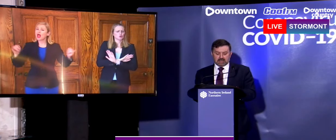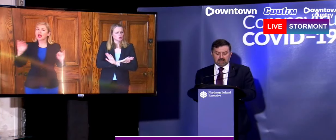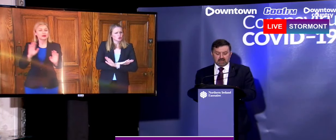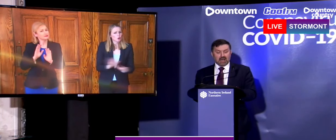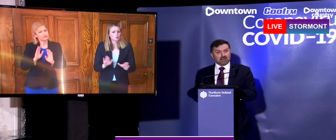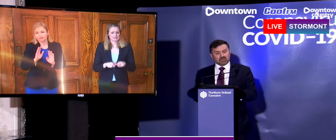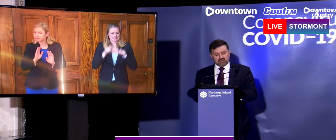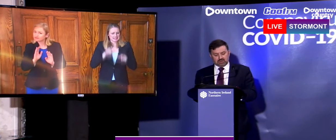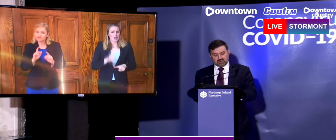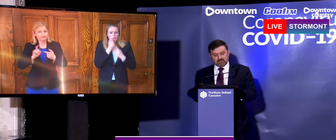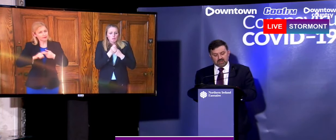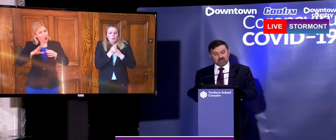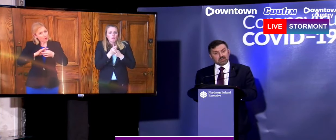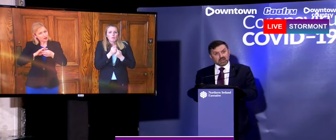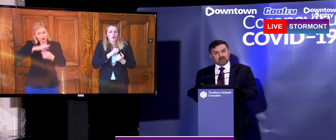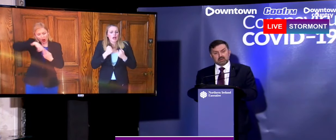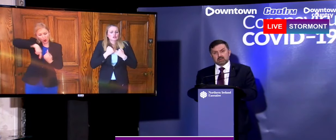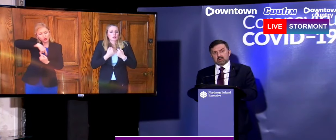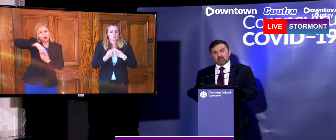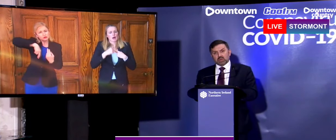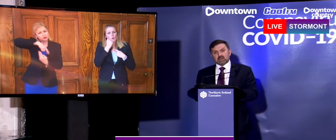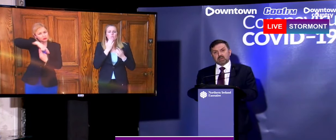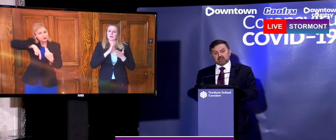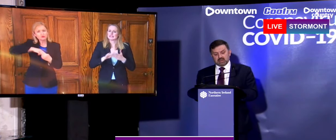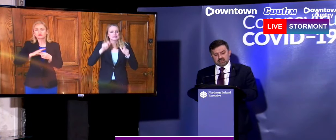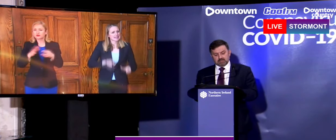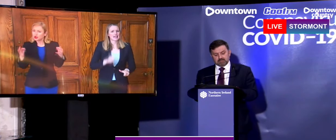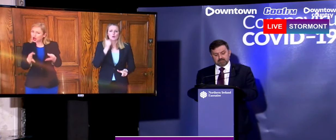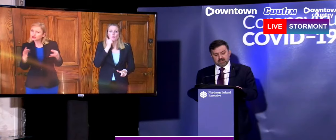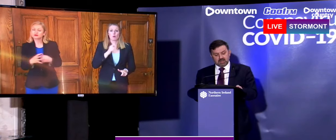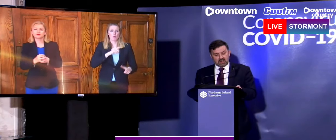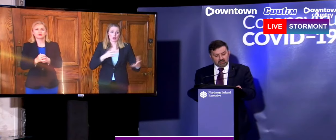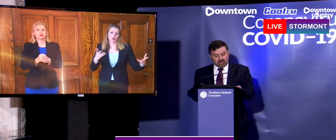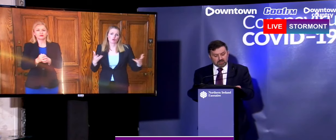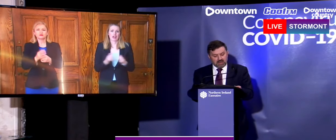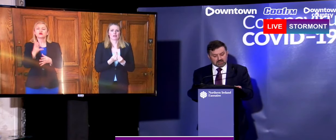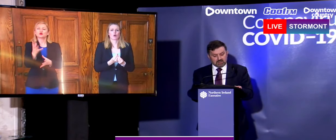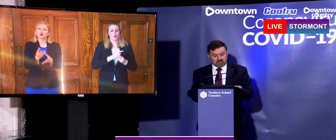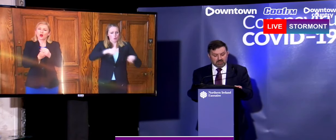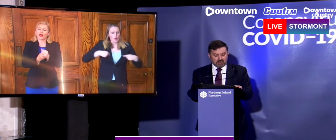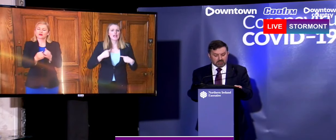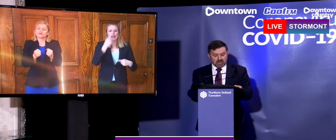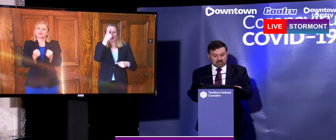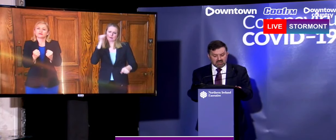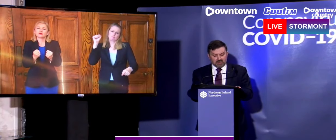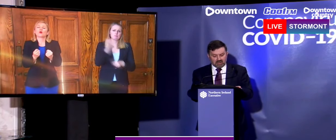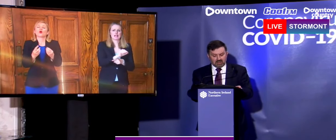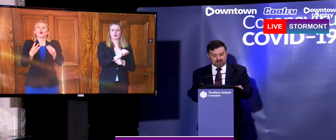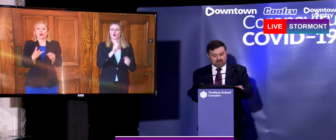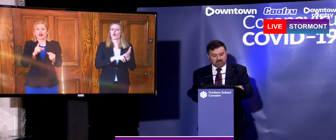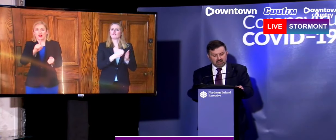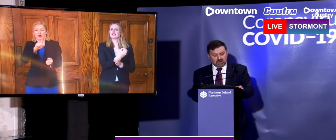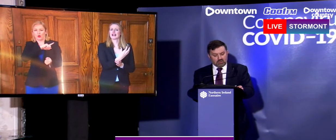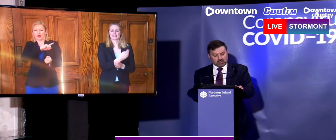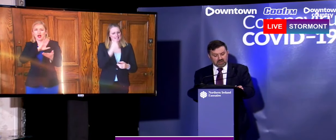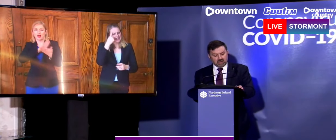COVID-19 and the surge. Together we can beat this. I will now pass to Dr Michael McBride, the Chief Medical